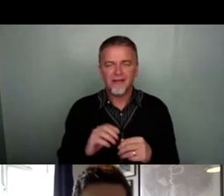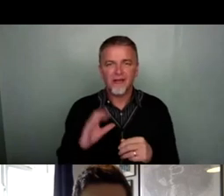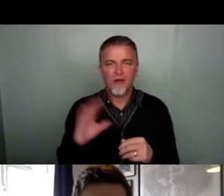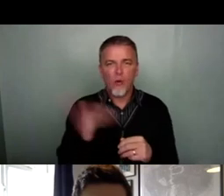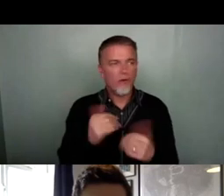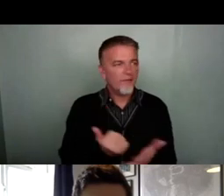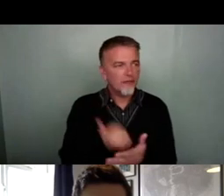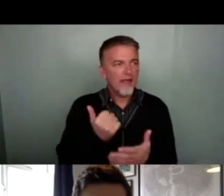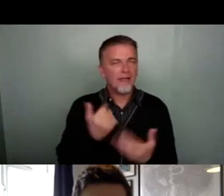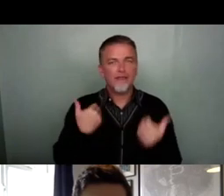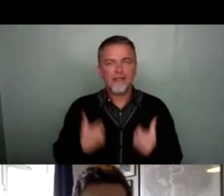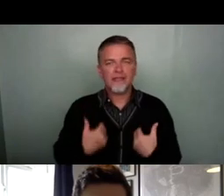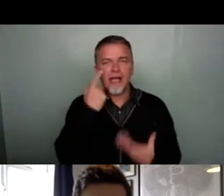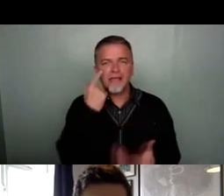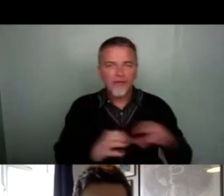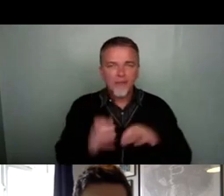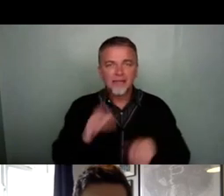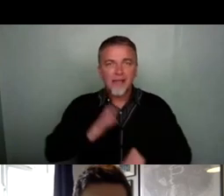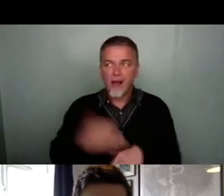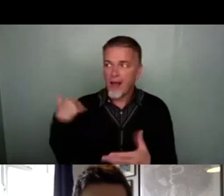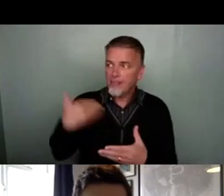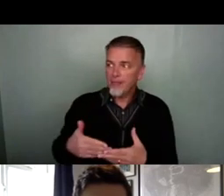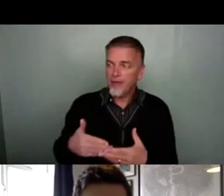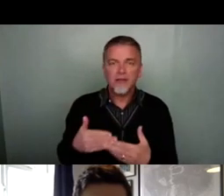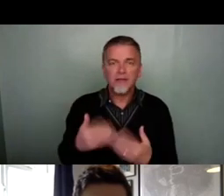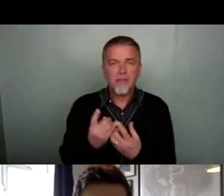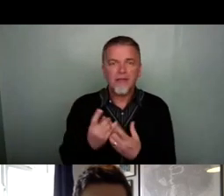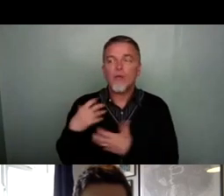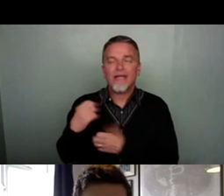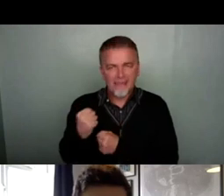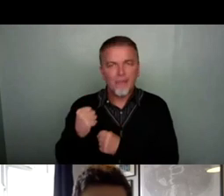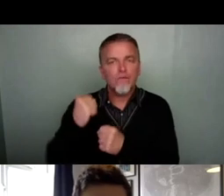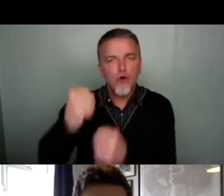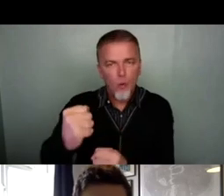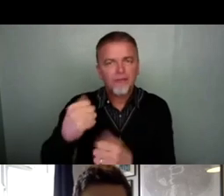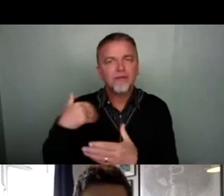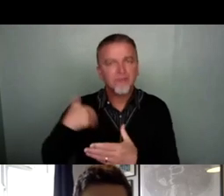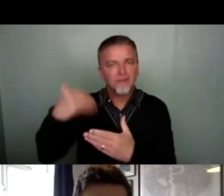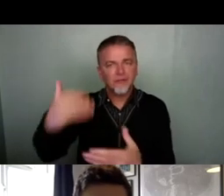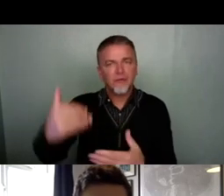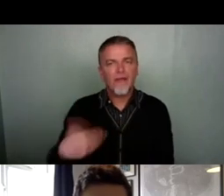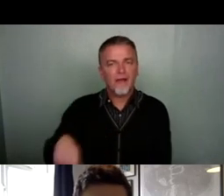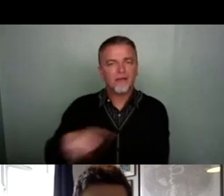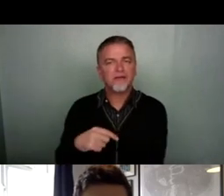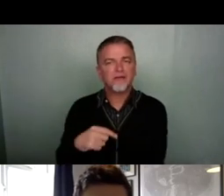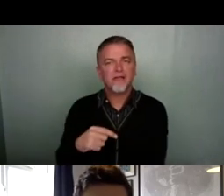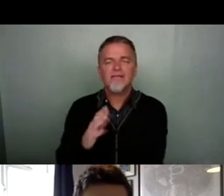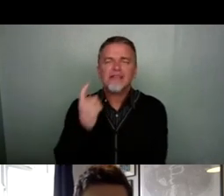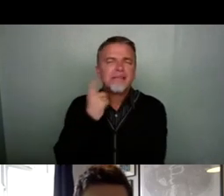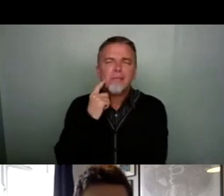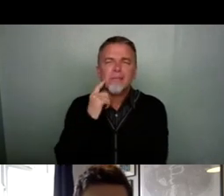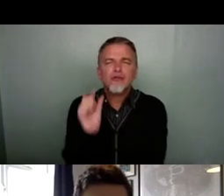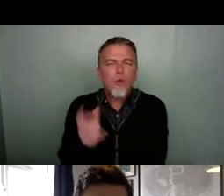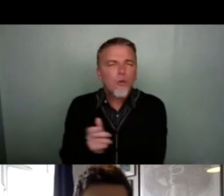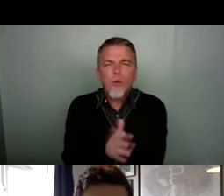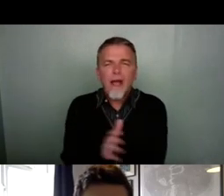rich experimentation time. It's something that we, that we take forward with us and, you know, in, in very simple and small ways and